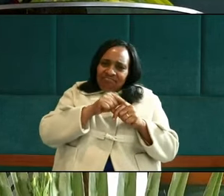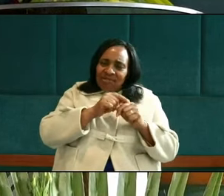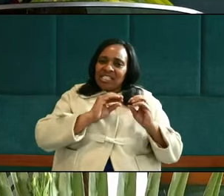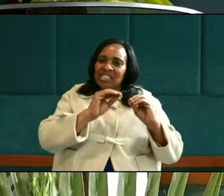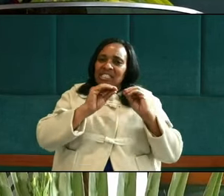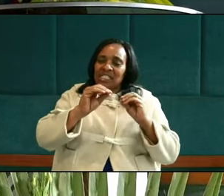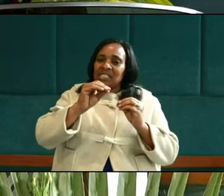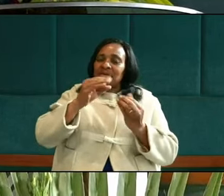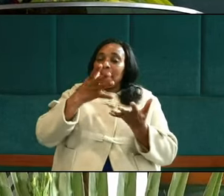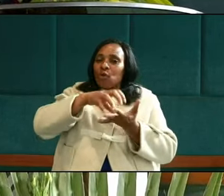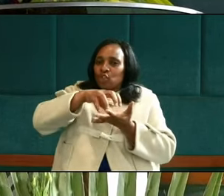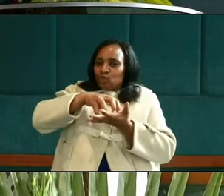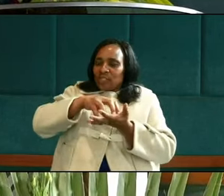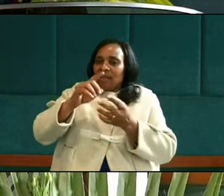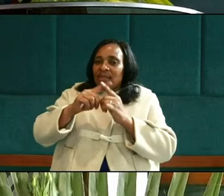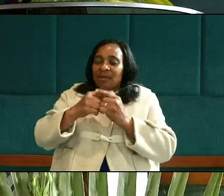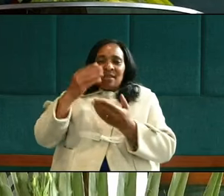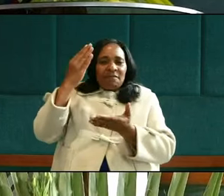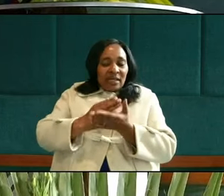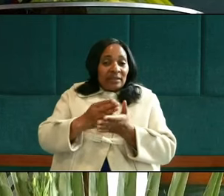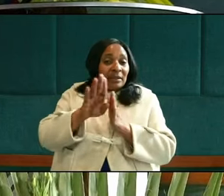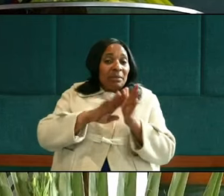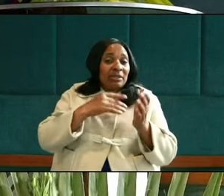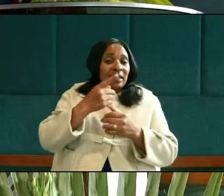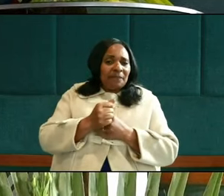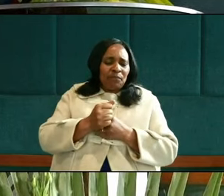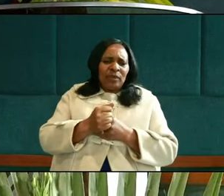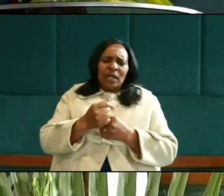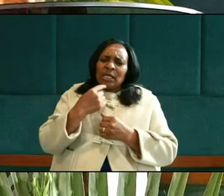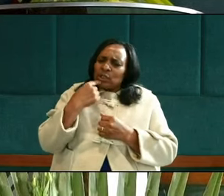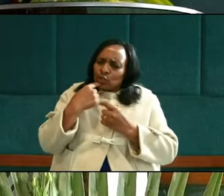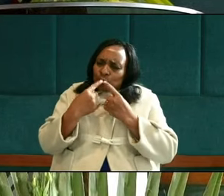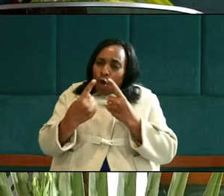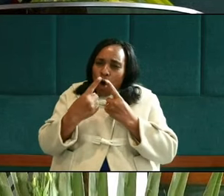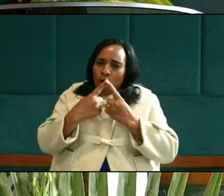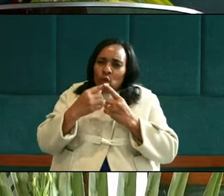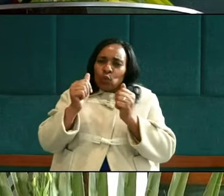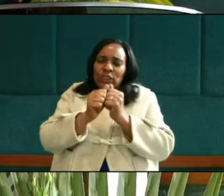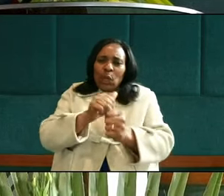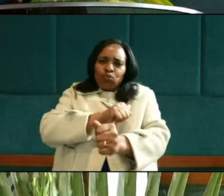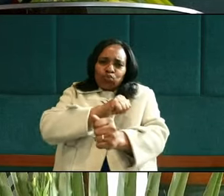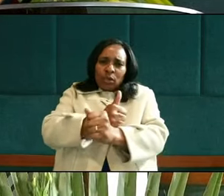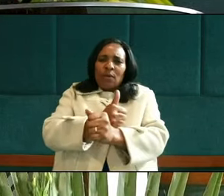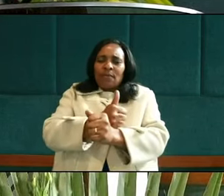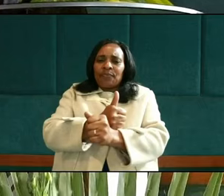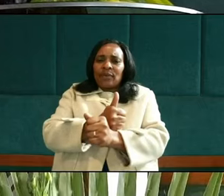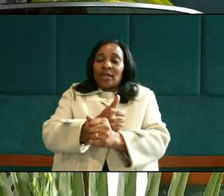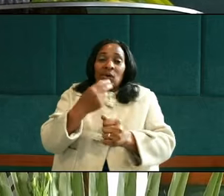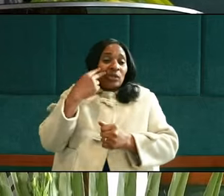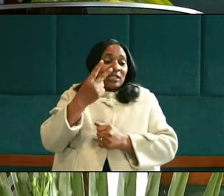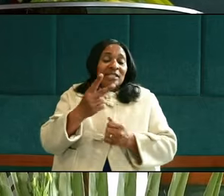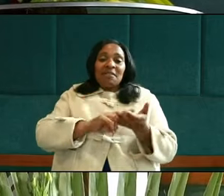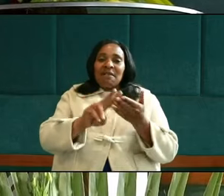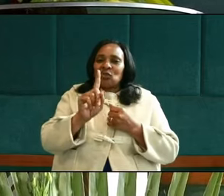posture and the fact that the Bible says he spoke authoritatively. So we see in the text